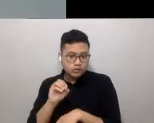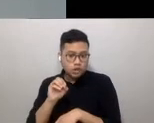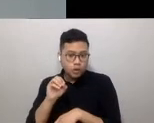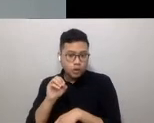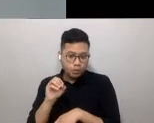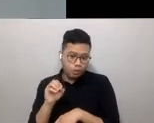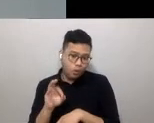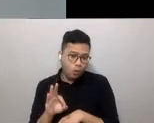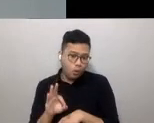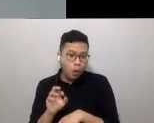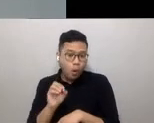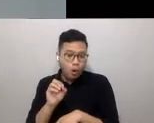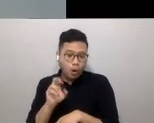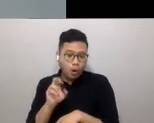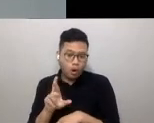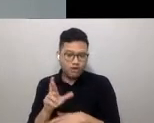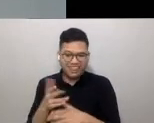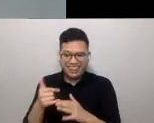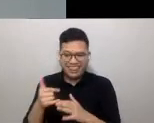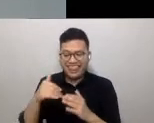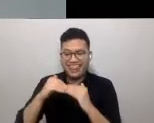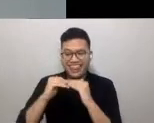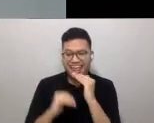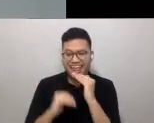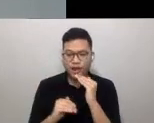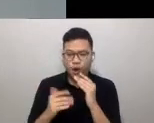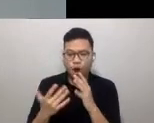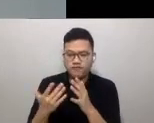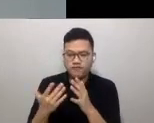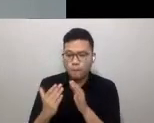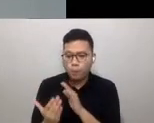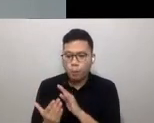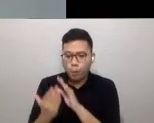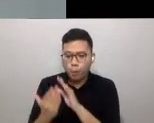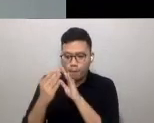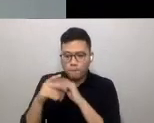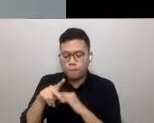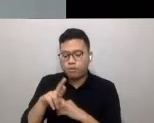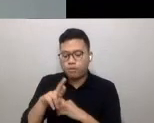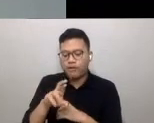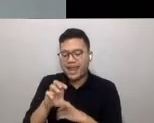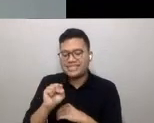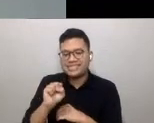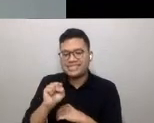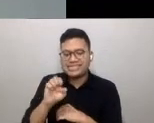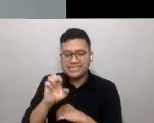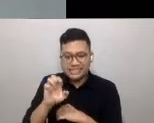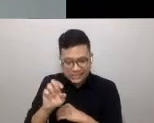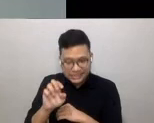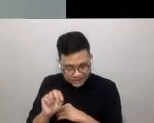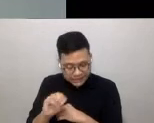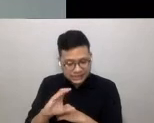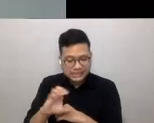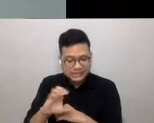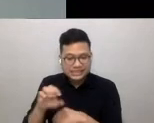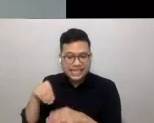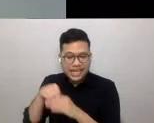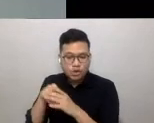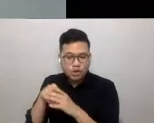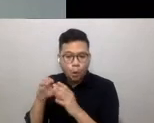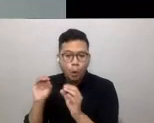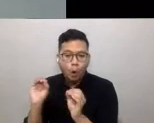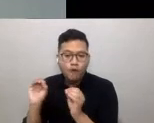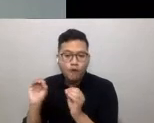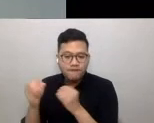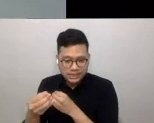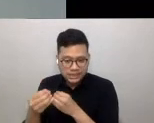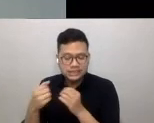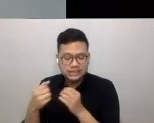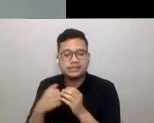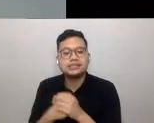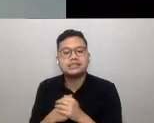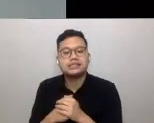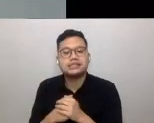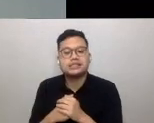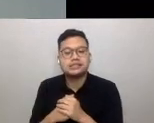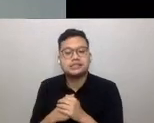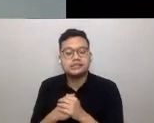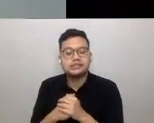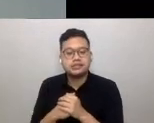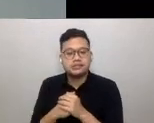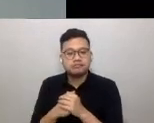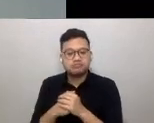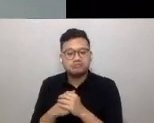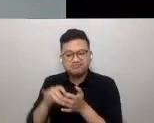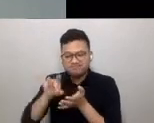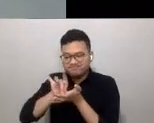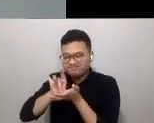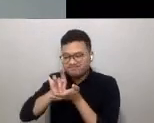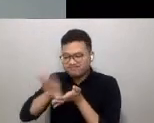presence in the office. This necessitates a culture of trust from the employer, and the eradication of the presence-means